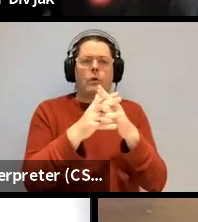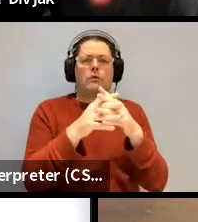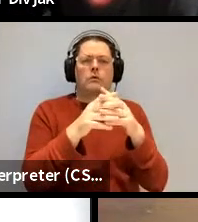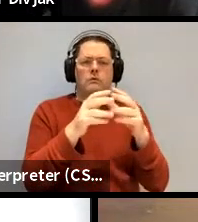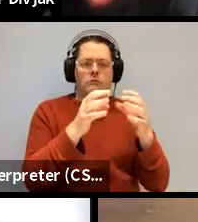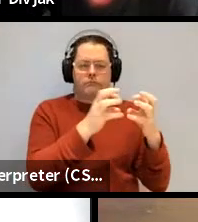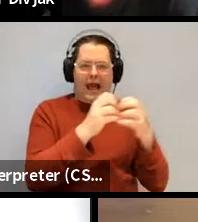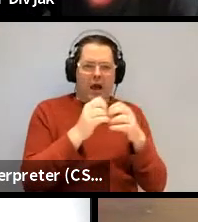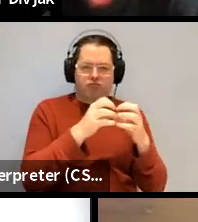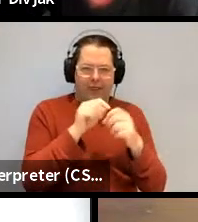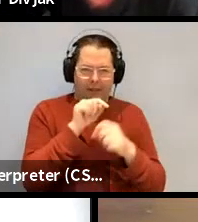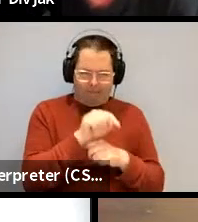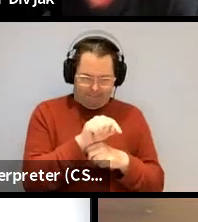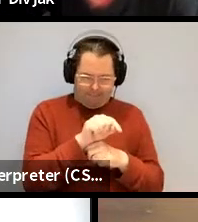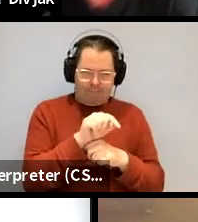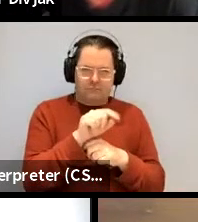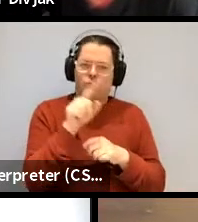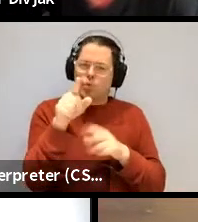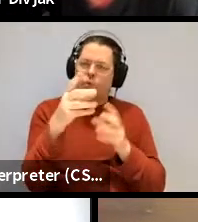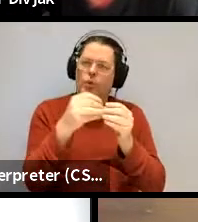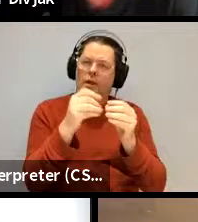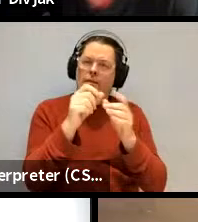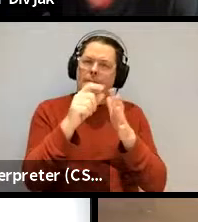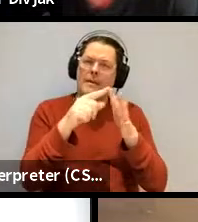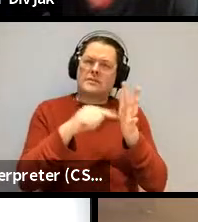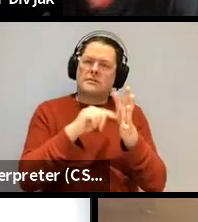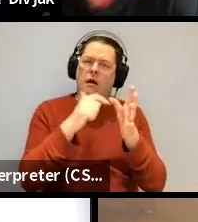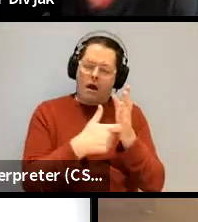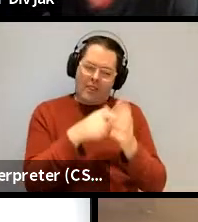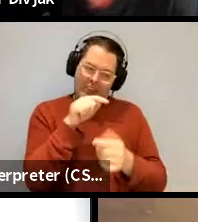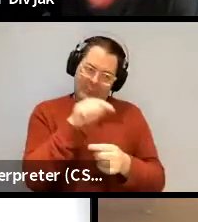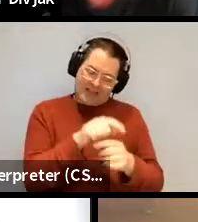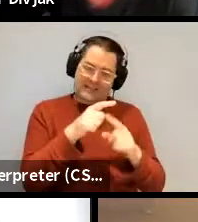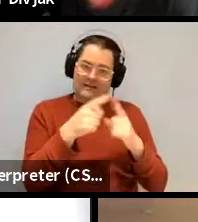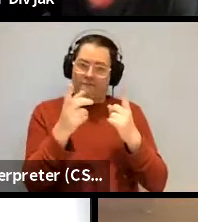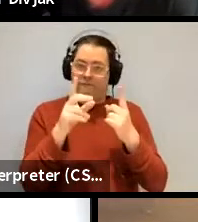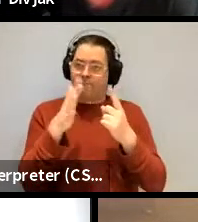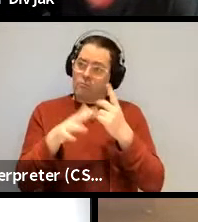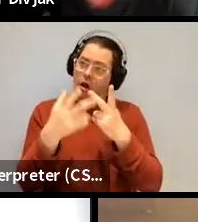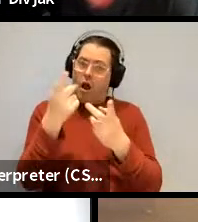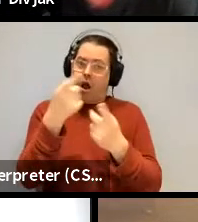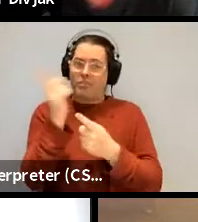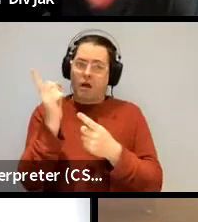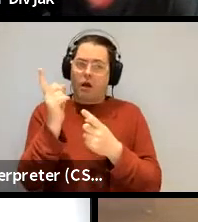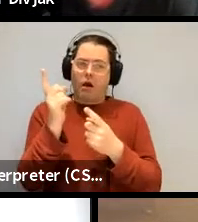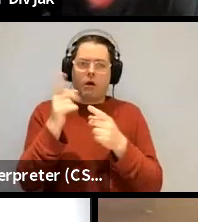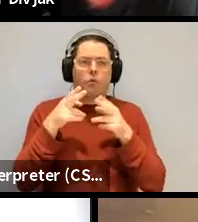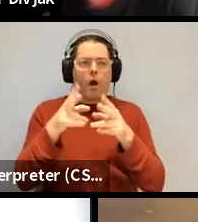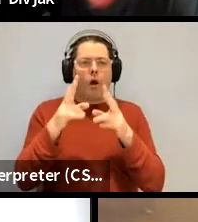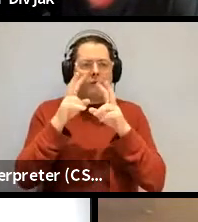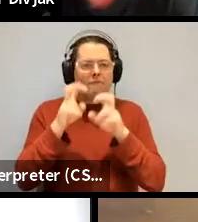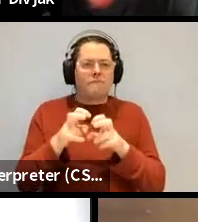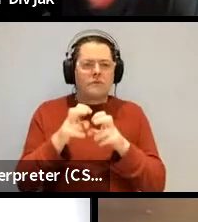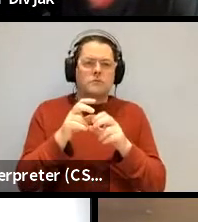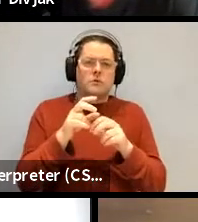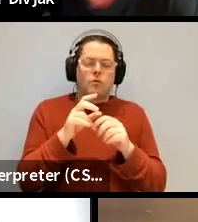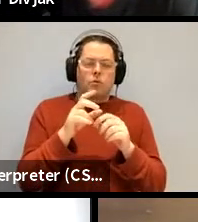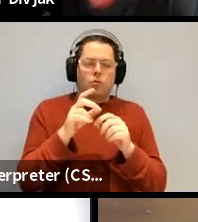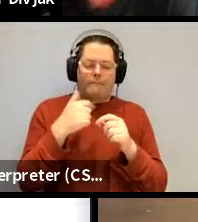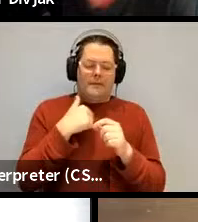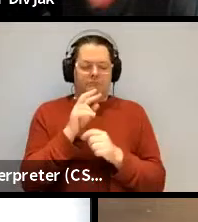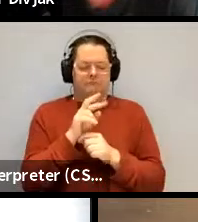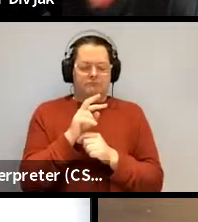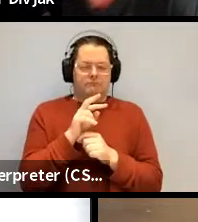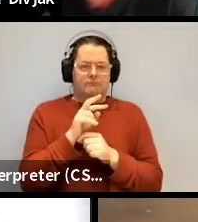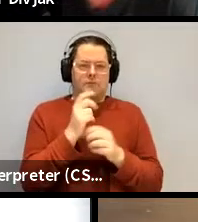are um different from other models and i'm a little naive naive here and so like which which models are you showing or are you know